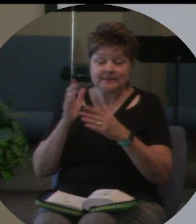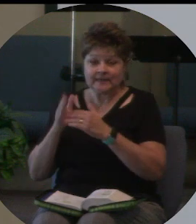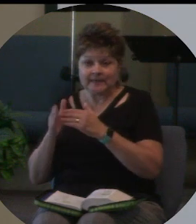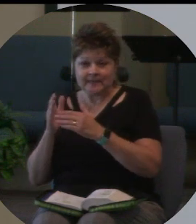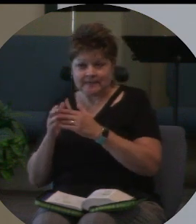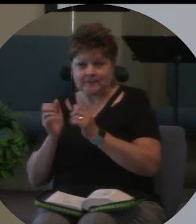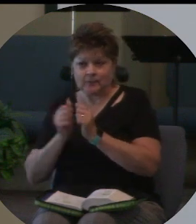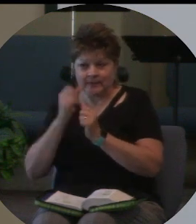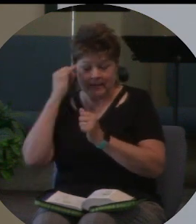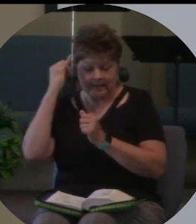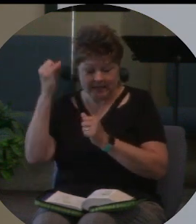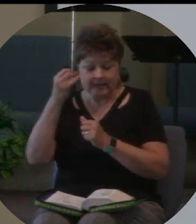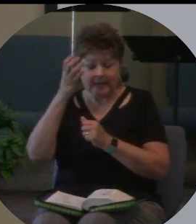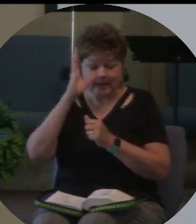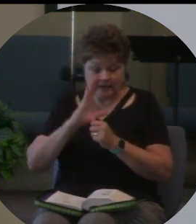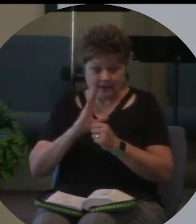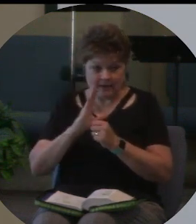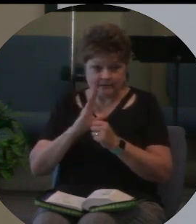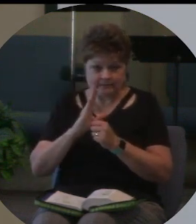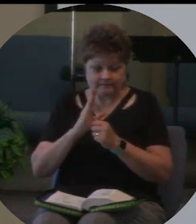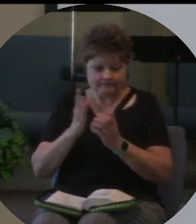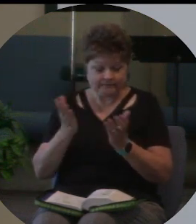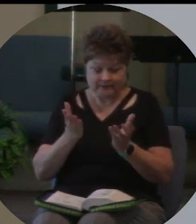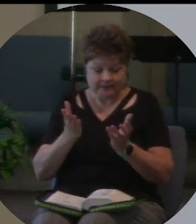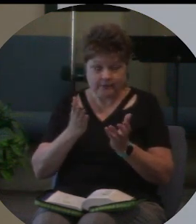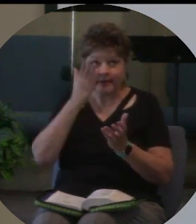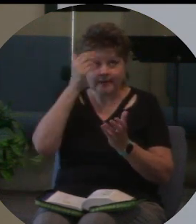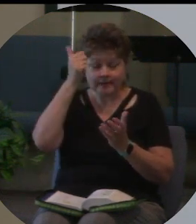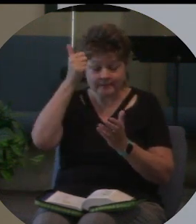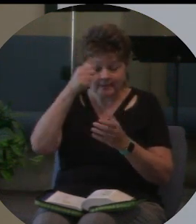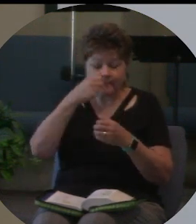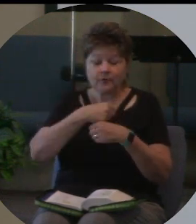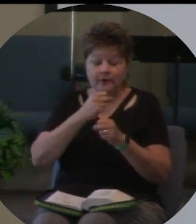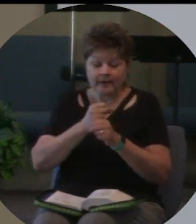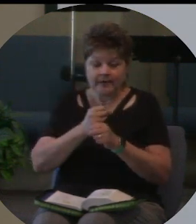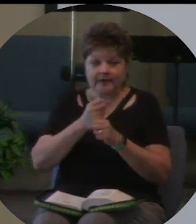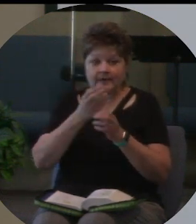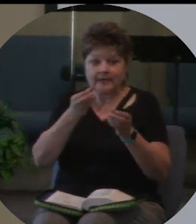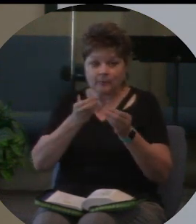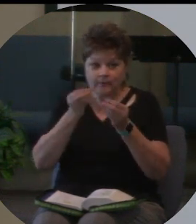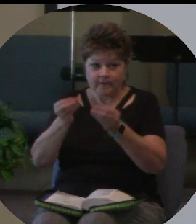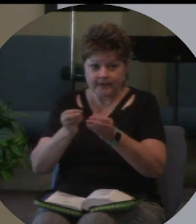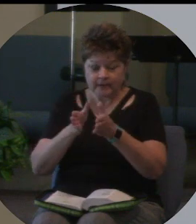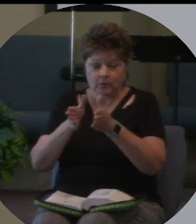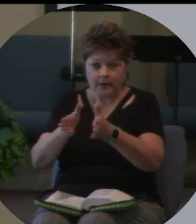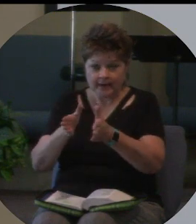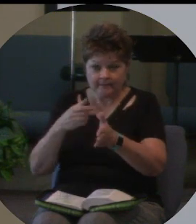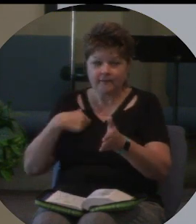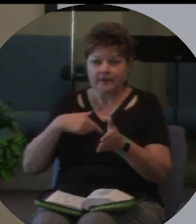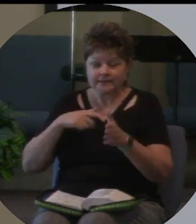God exists. He created us and He provided a way for us to live.